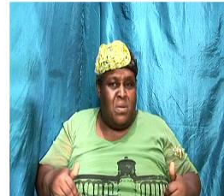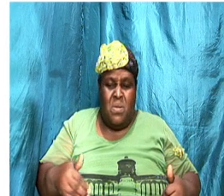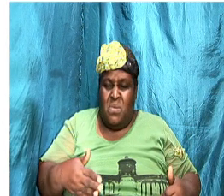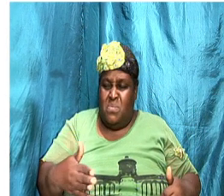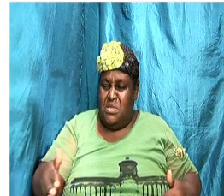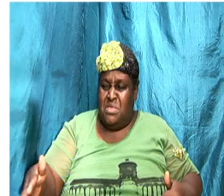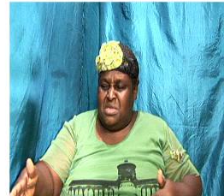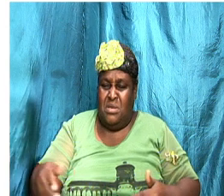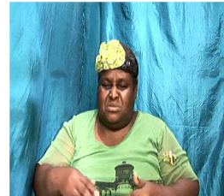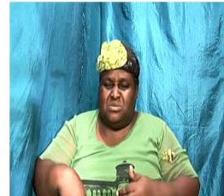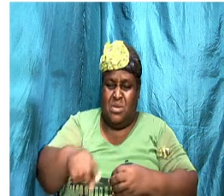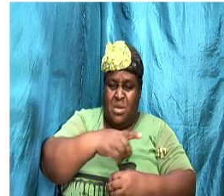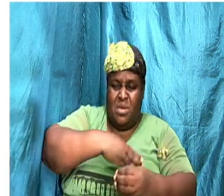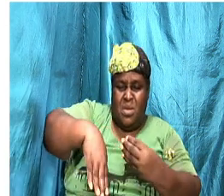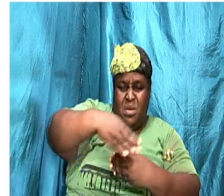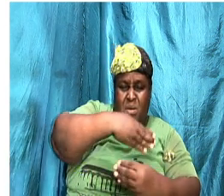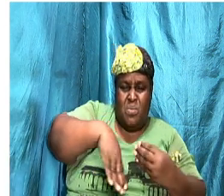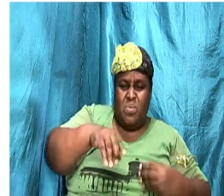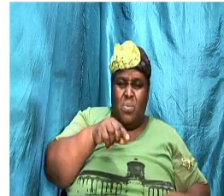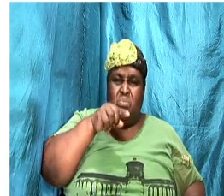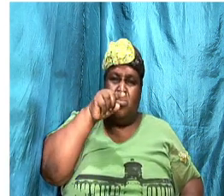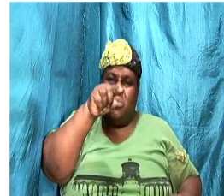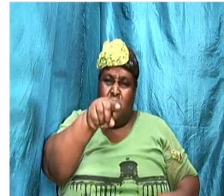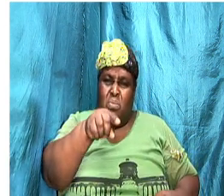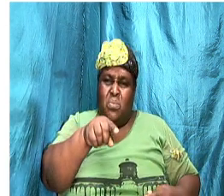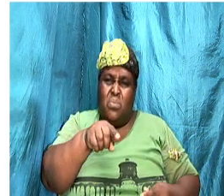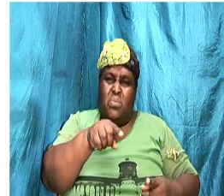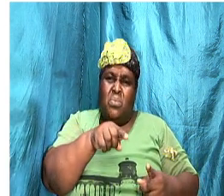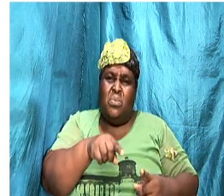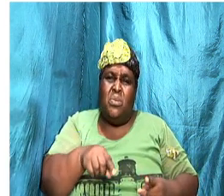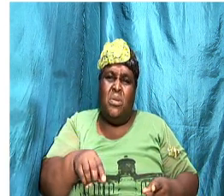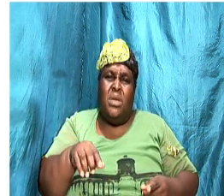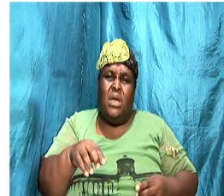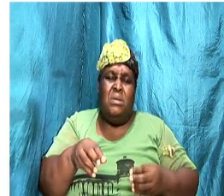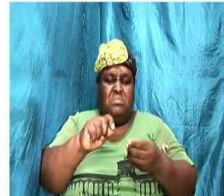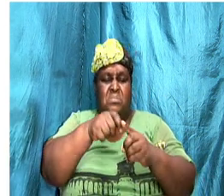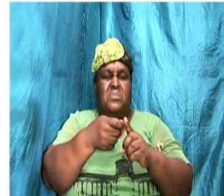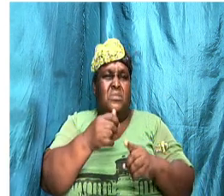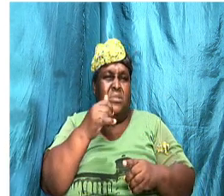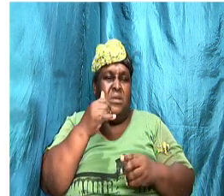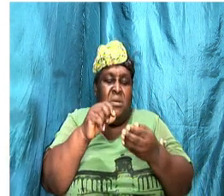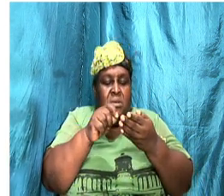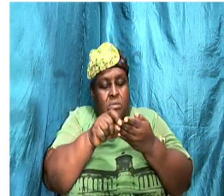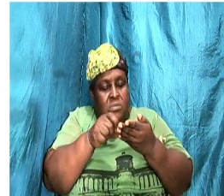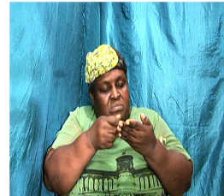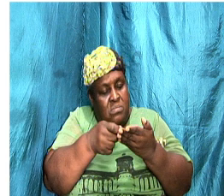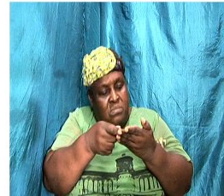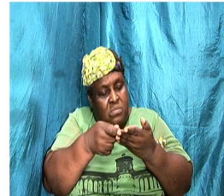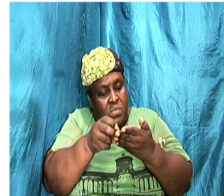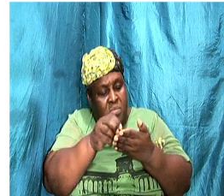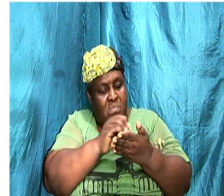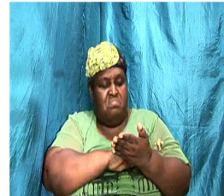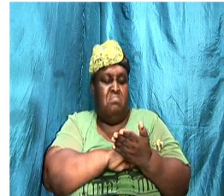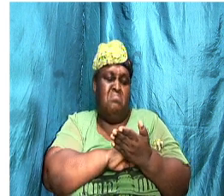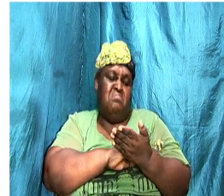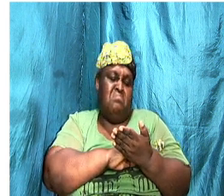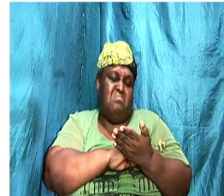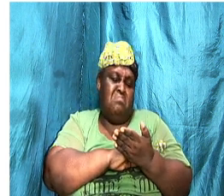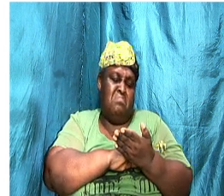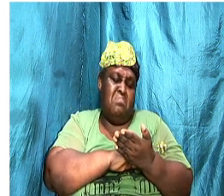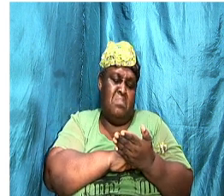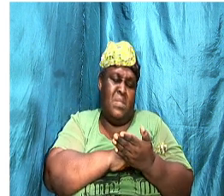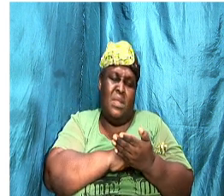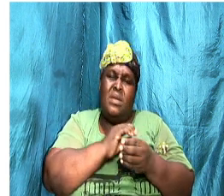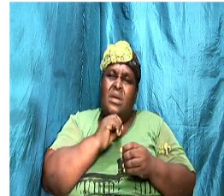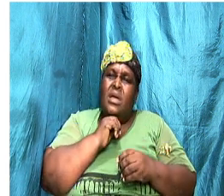talk to somebody and you see, you know, probably they have the phone and they're turning the phone or probably they're doing something. And it's not something